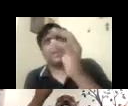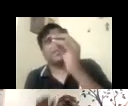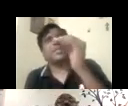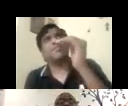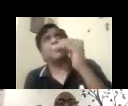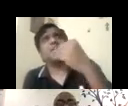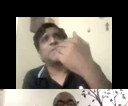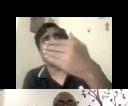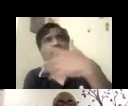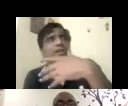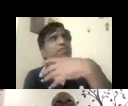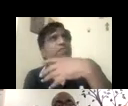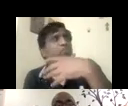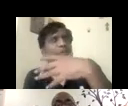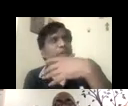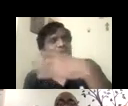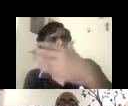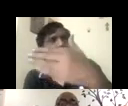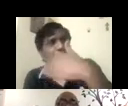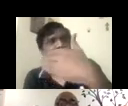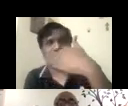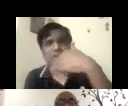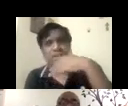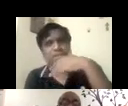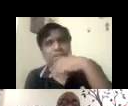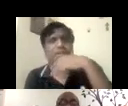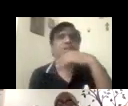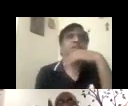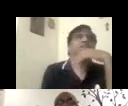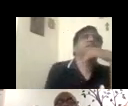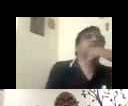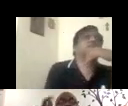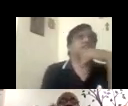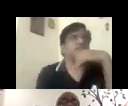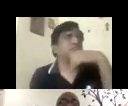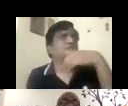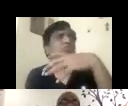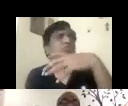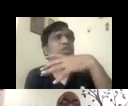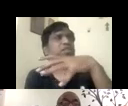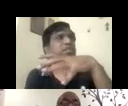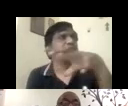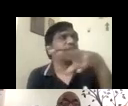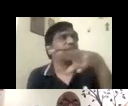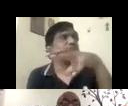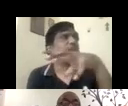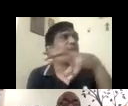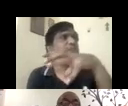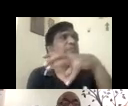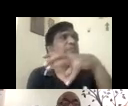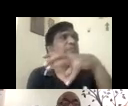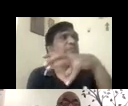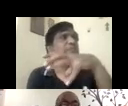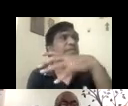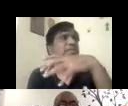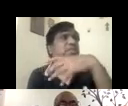Yes, that would be a limiting factor for people to join the training. Okay, granted. Yes. So you, there is a certain number of people